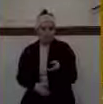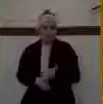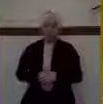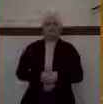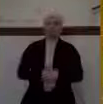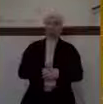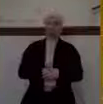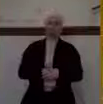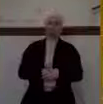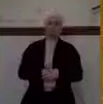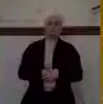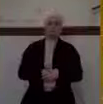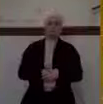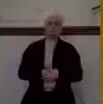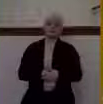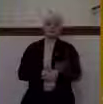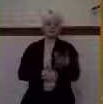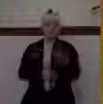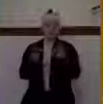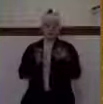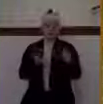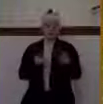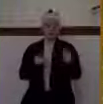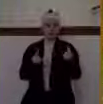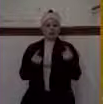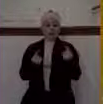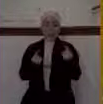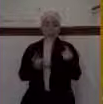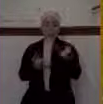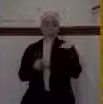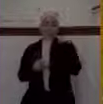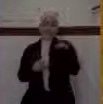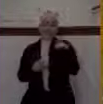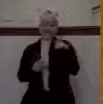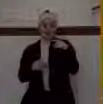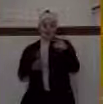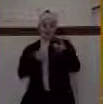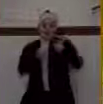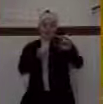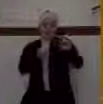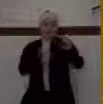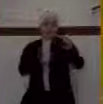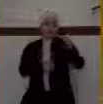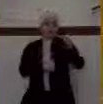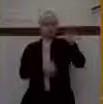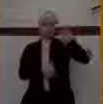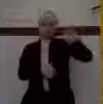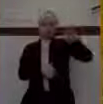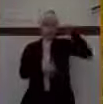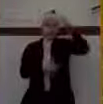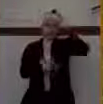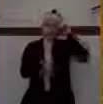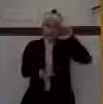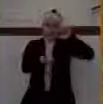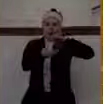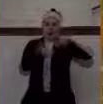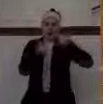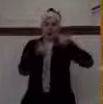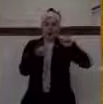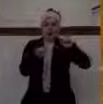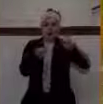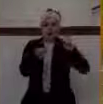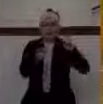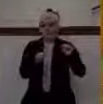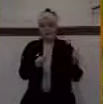us is, you know, here was Solomon trying to establish a relationship with this Egyptian king. But when a child of God tries to go to the